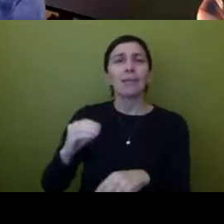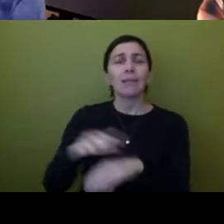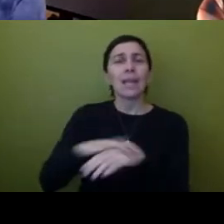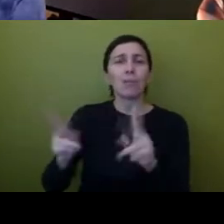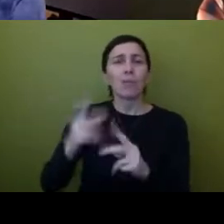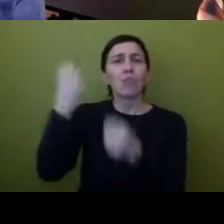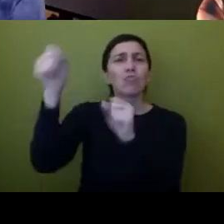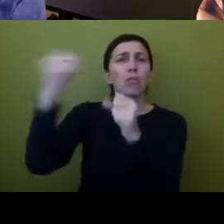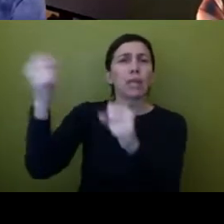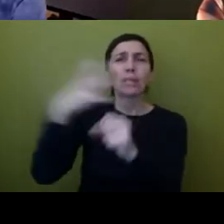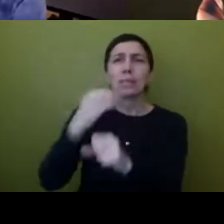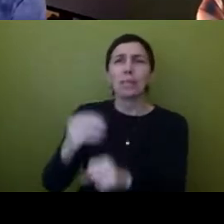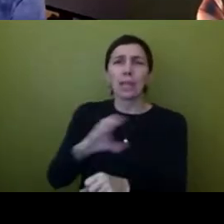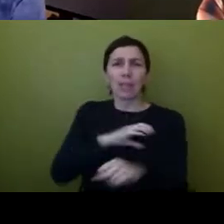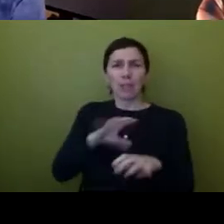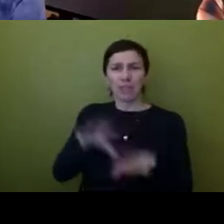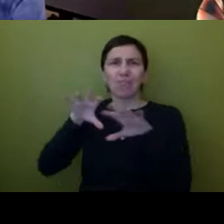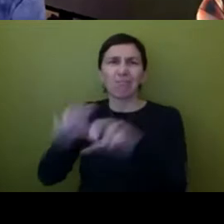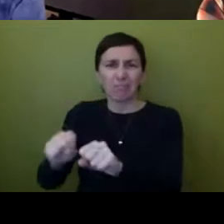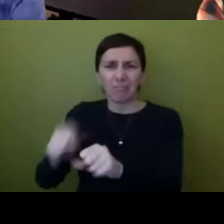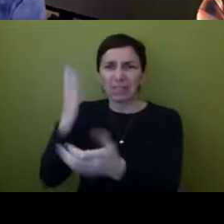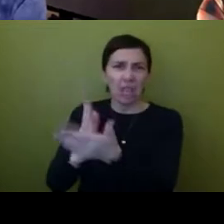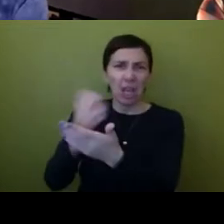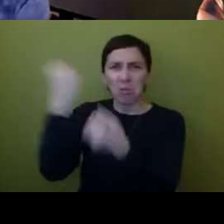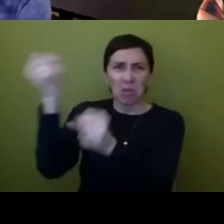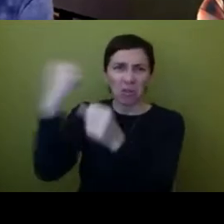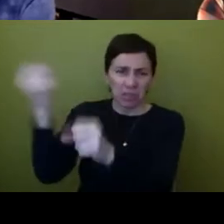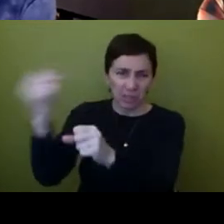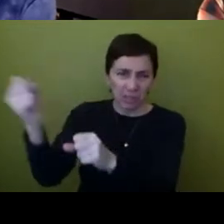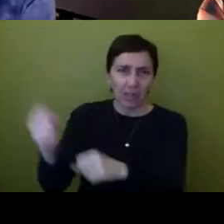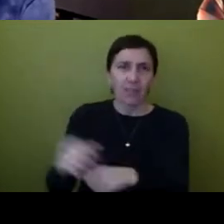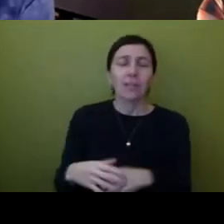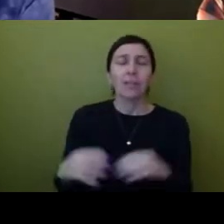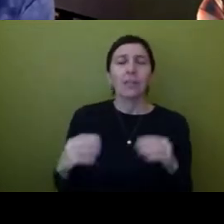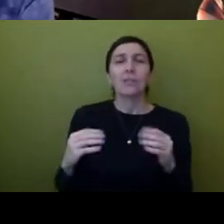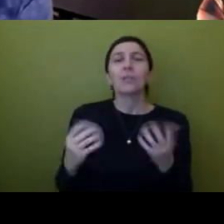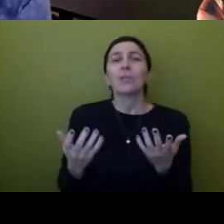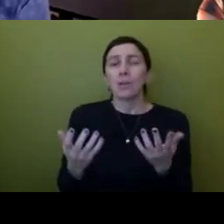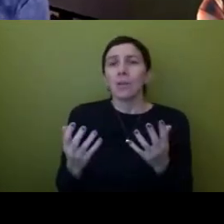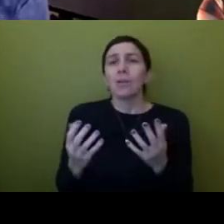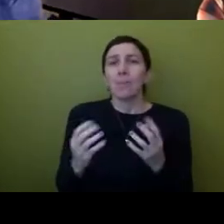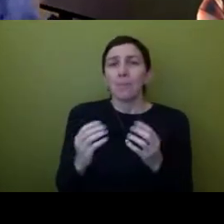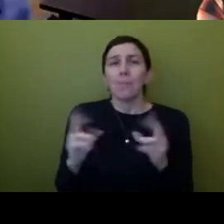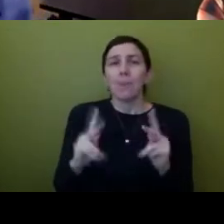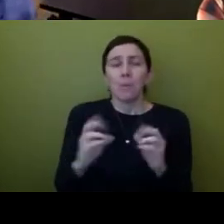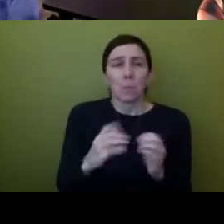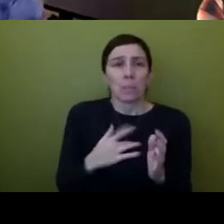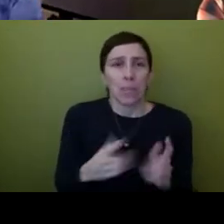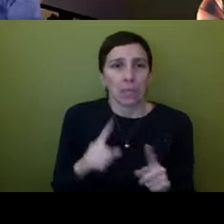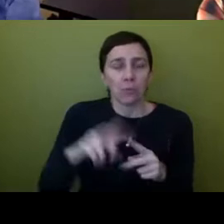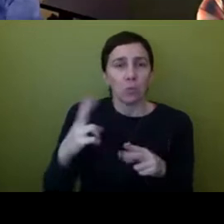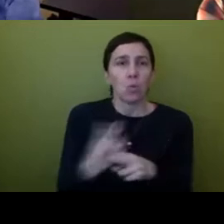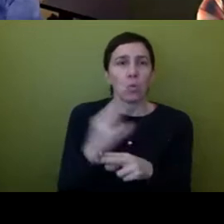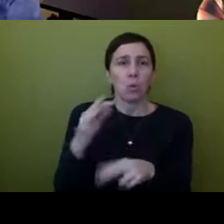that i so i think there was heightened tension certainly around the use of native american sort of imagery so yeah that really kind of like